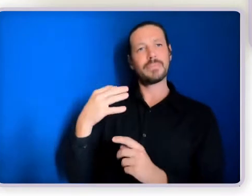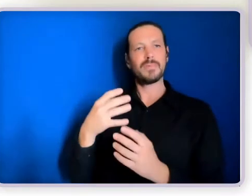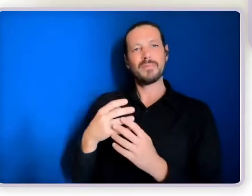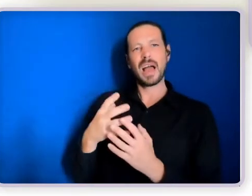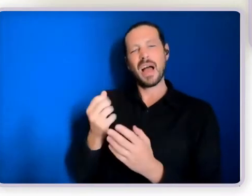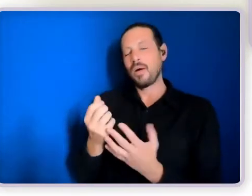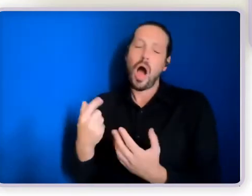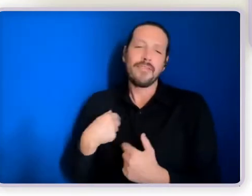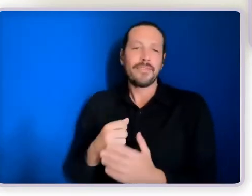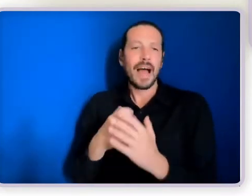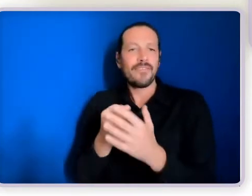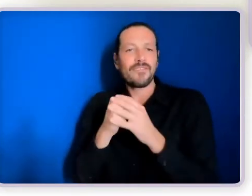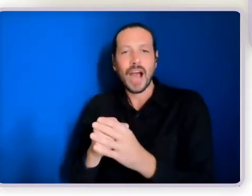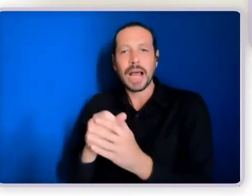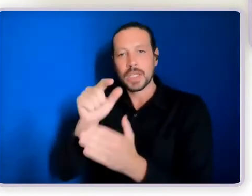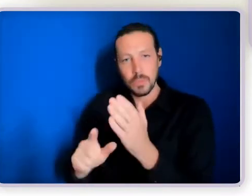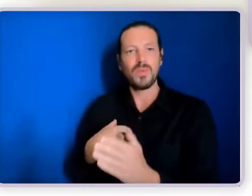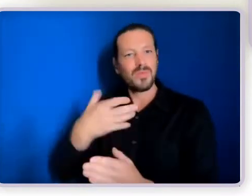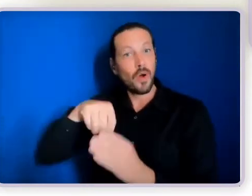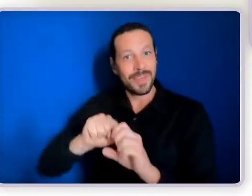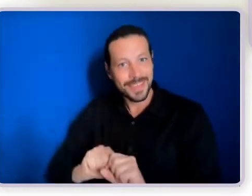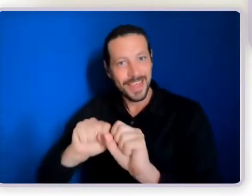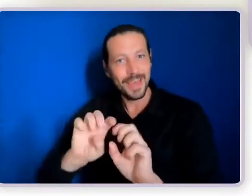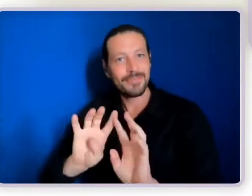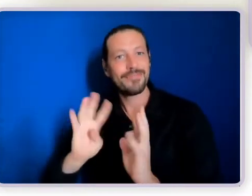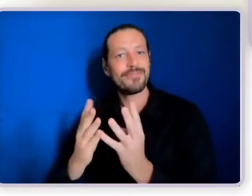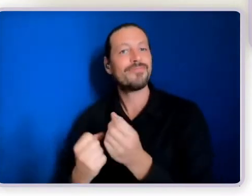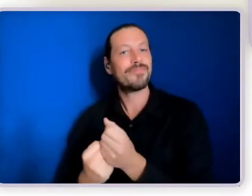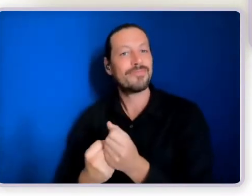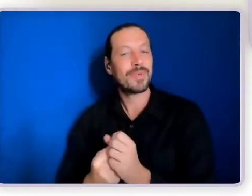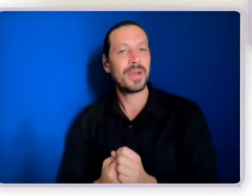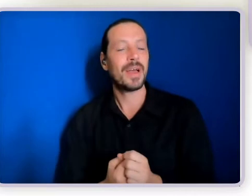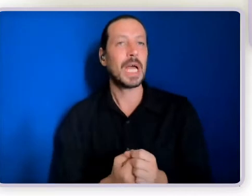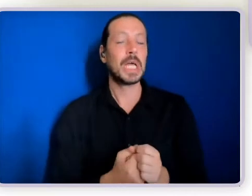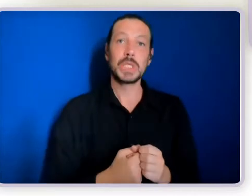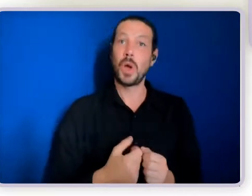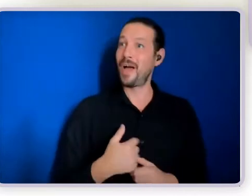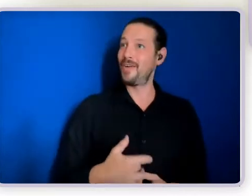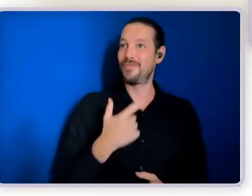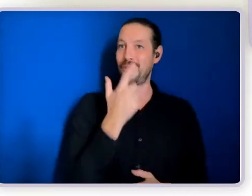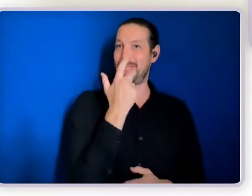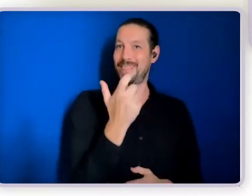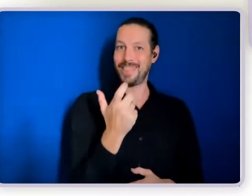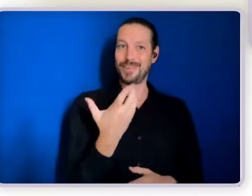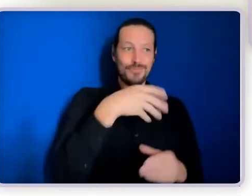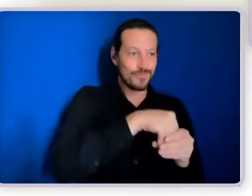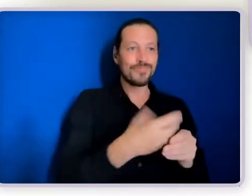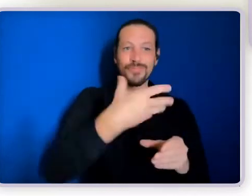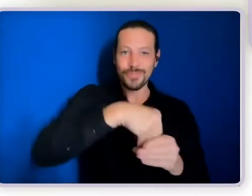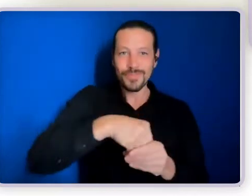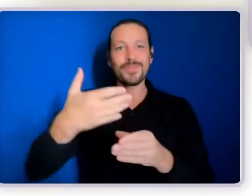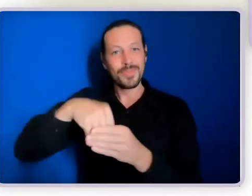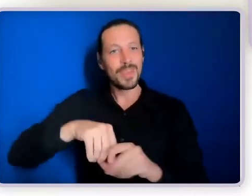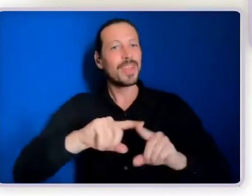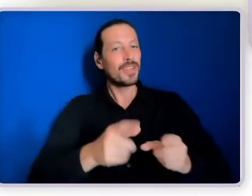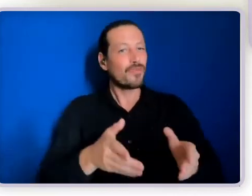So I guess I've been privileged enough to have involvement on a number of levels in relation to